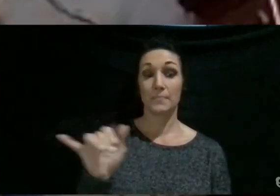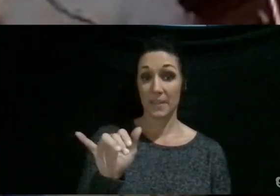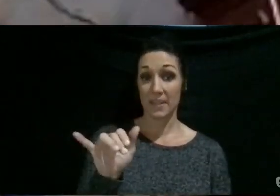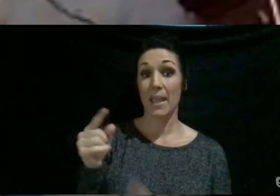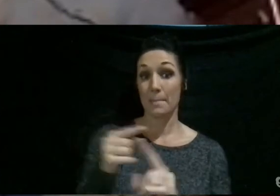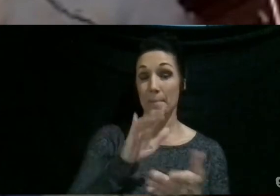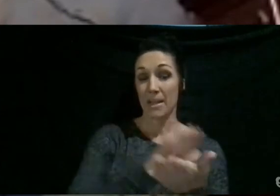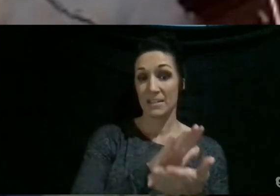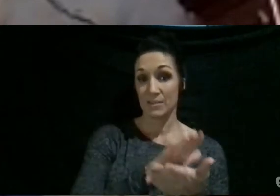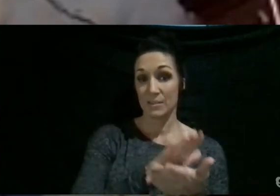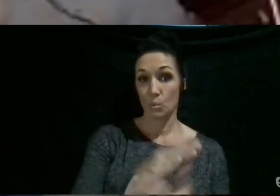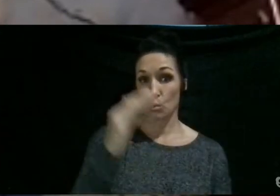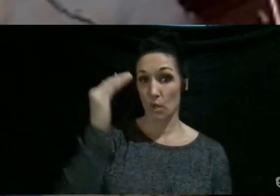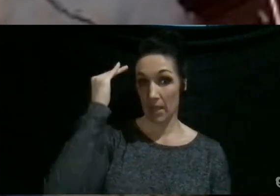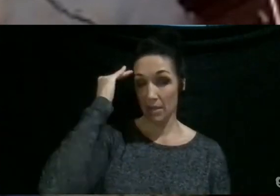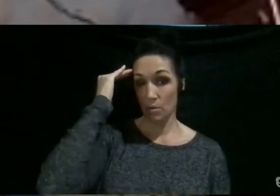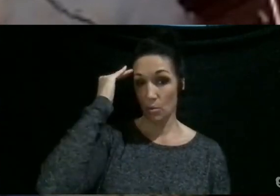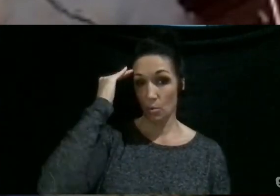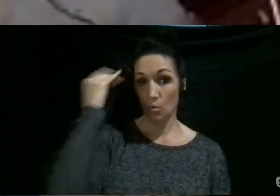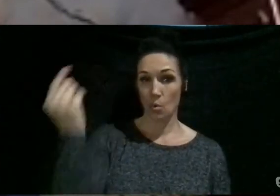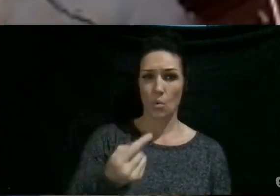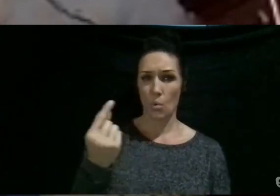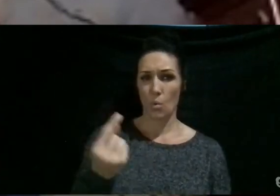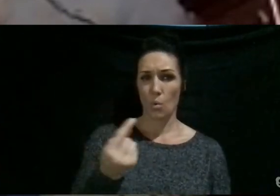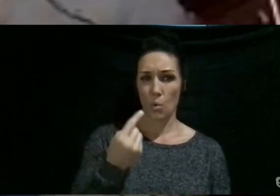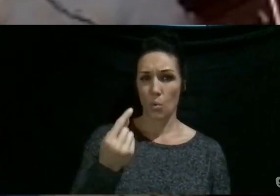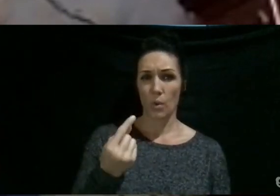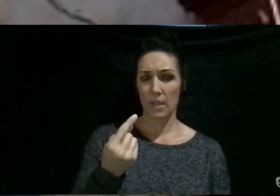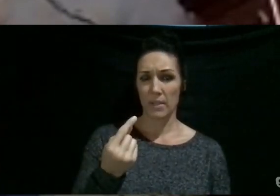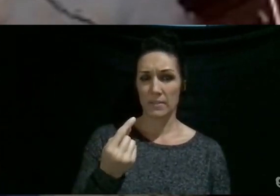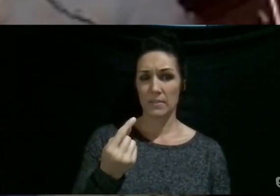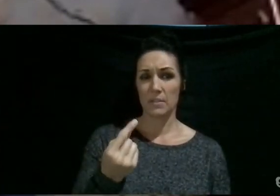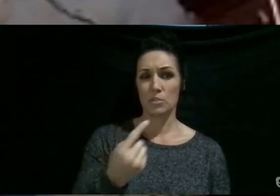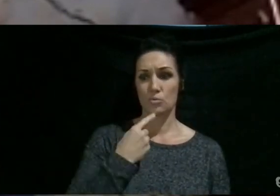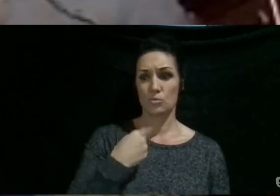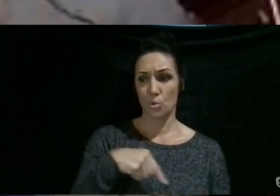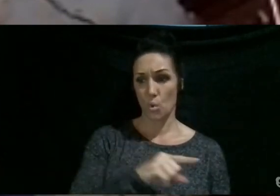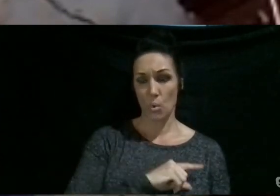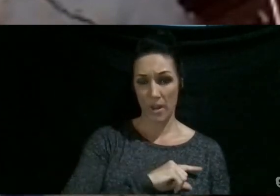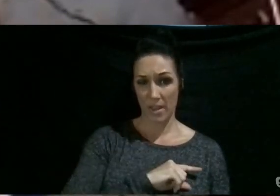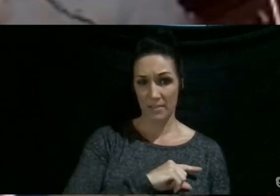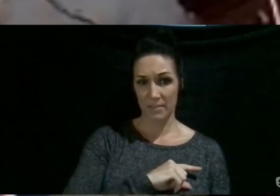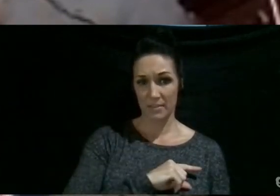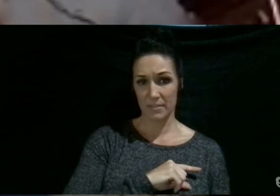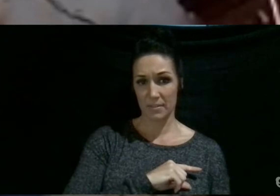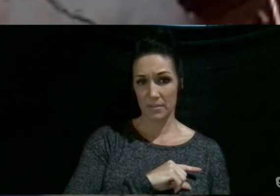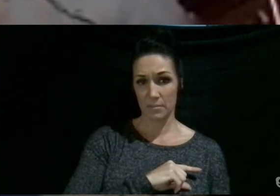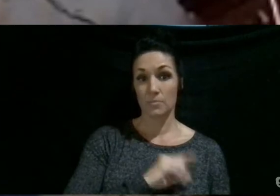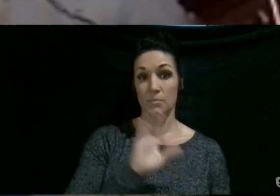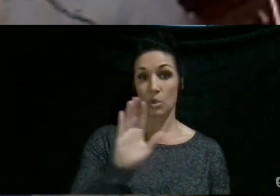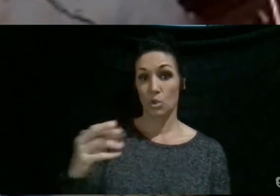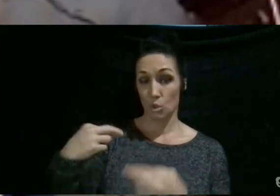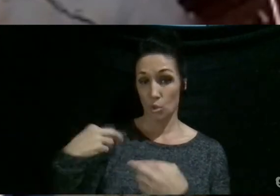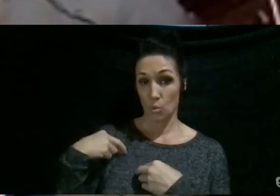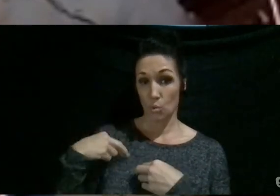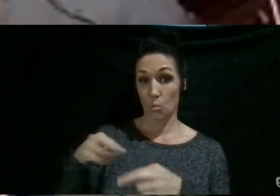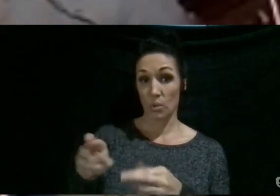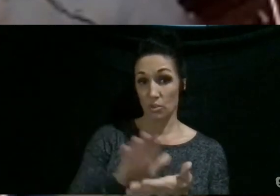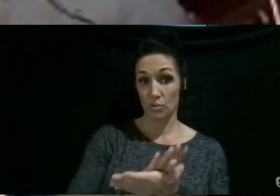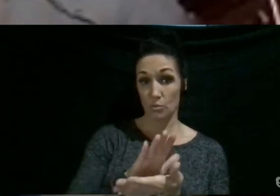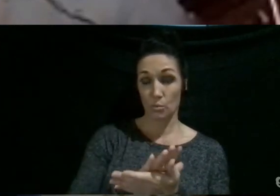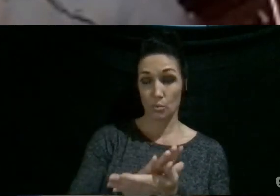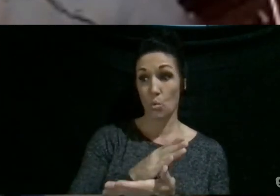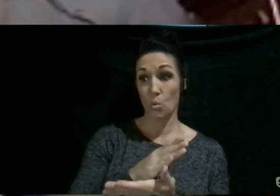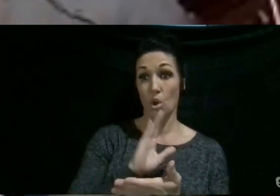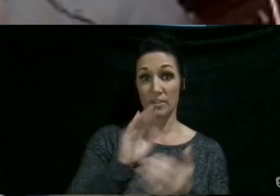schools, I know, they've always kind of pushed and like told us that, like your religion and school are separate.